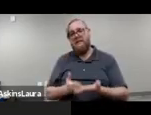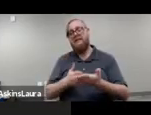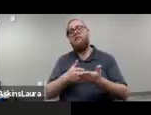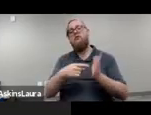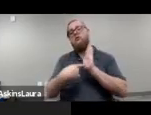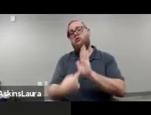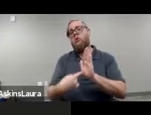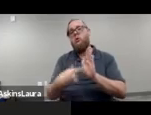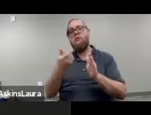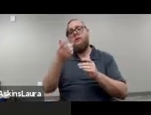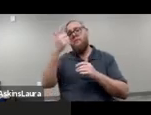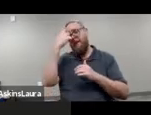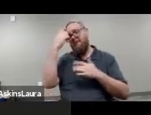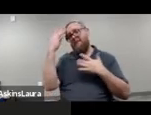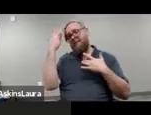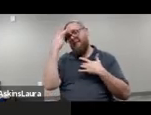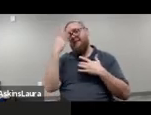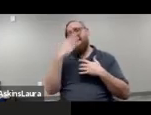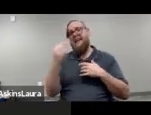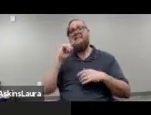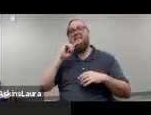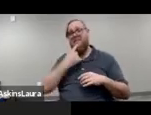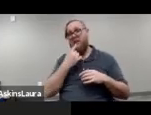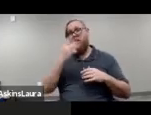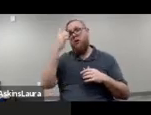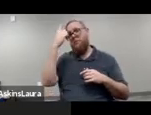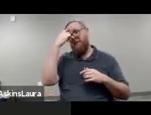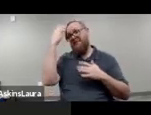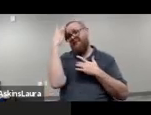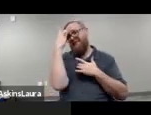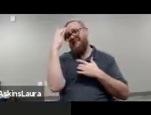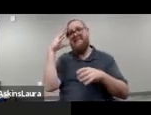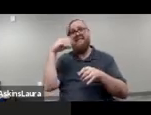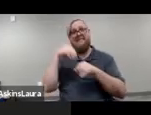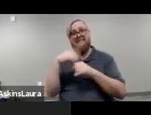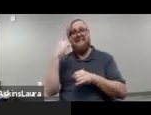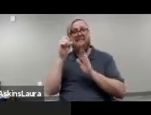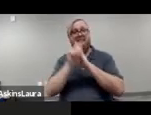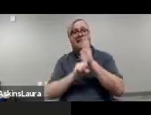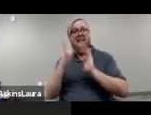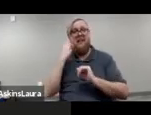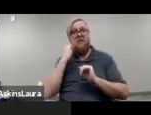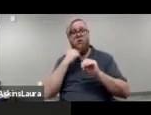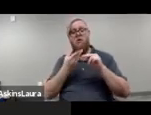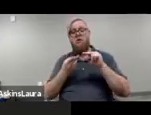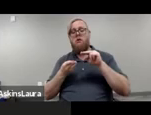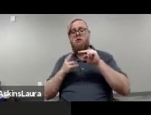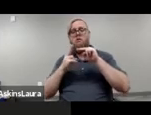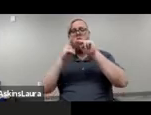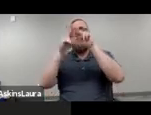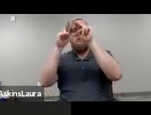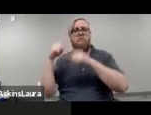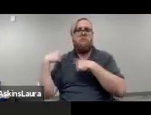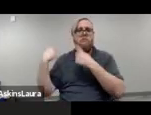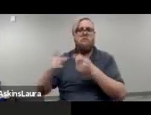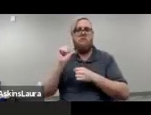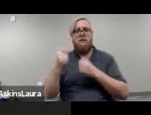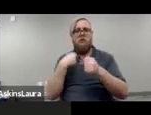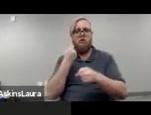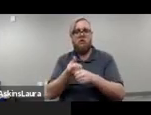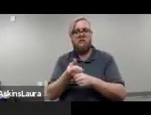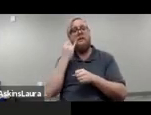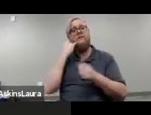both, um, any mental illness and severe mental illness in California has continued to rise for at least a decade. So if you compare